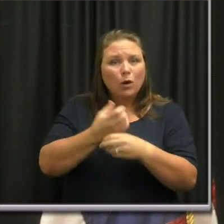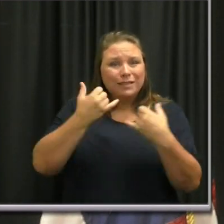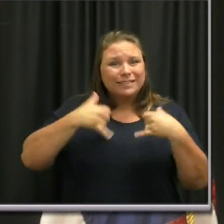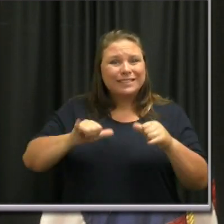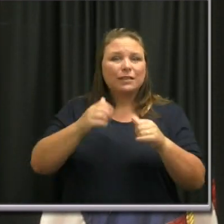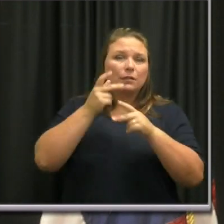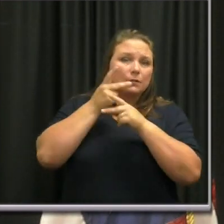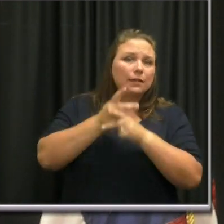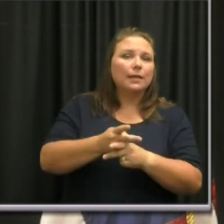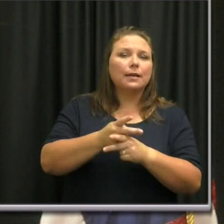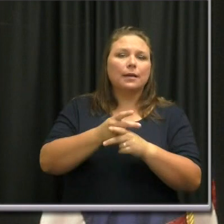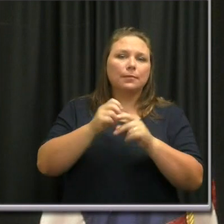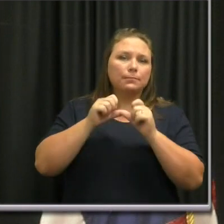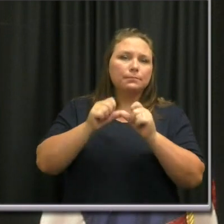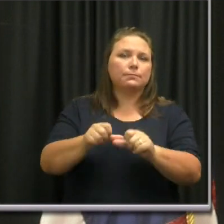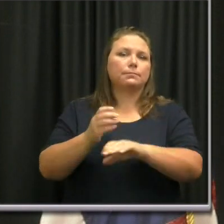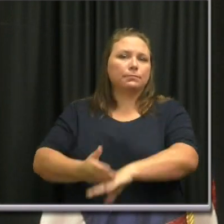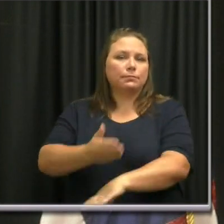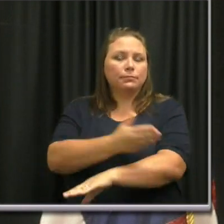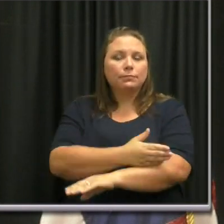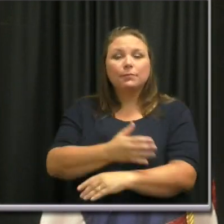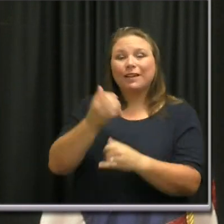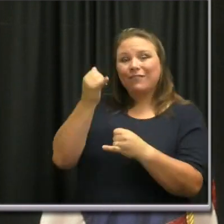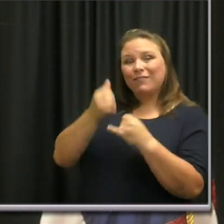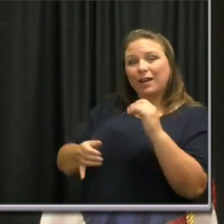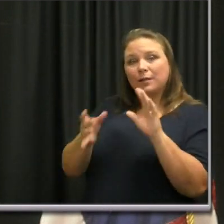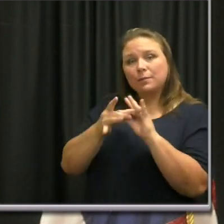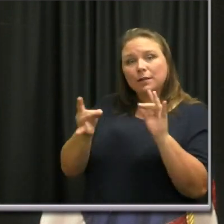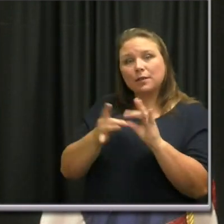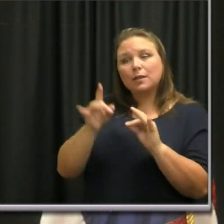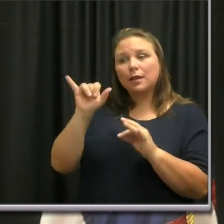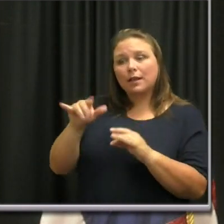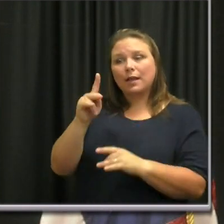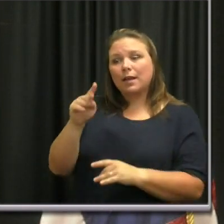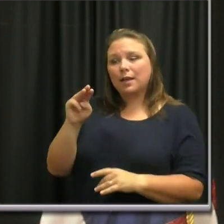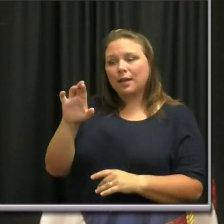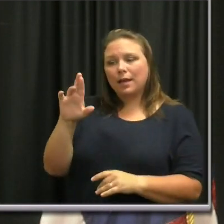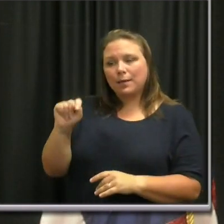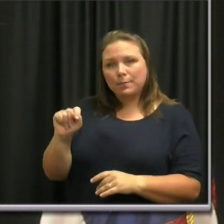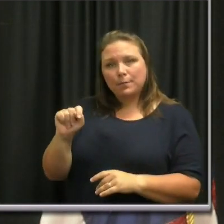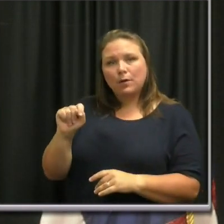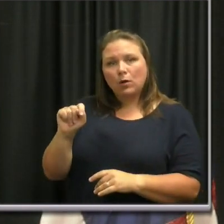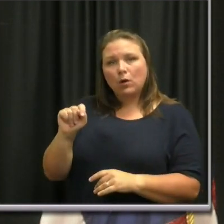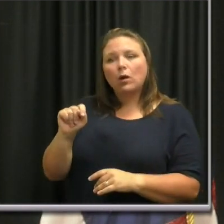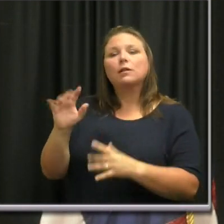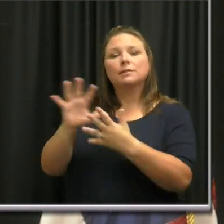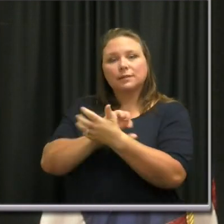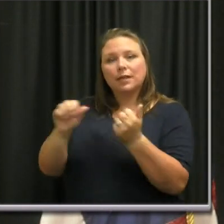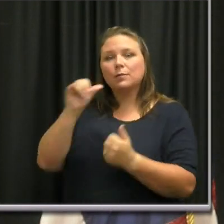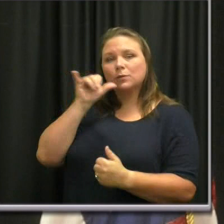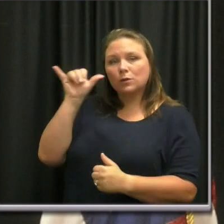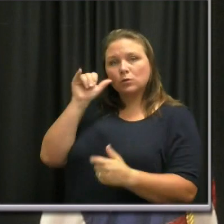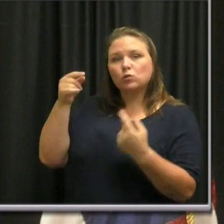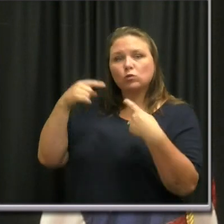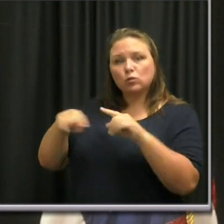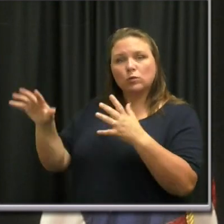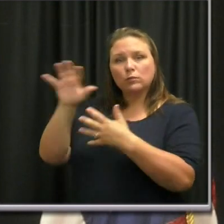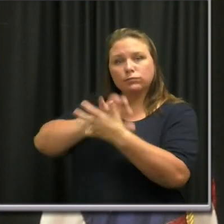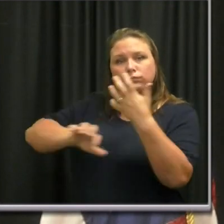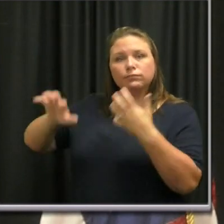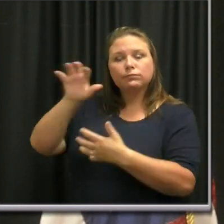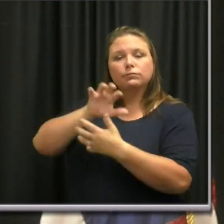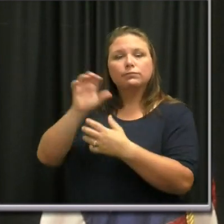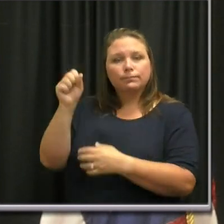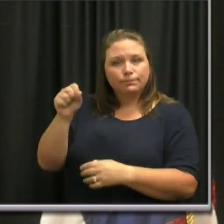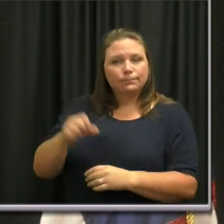momentum. Now, one final note, the community assessment center at Kmart location in Antioch was damaged yesterday with some pop-up